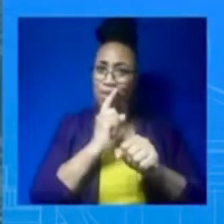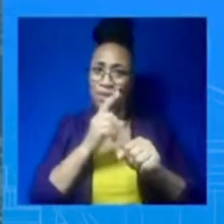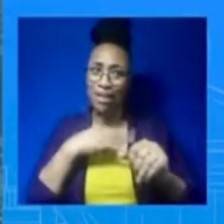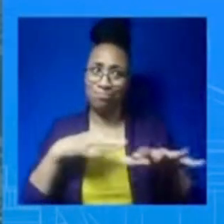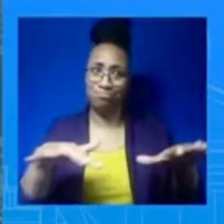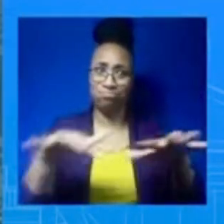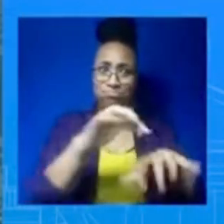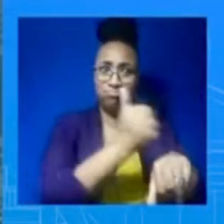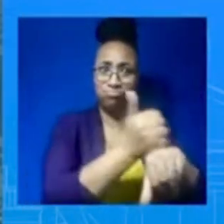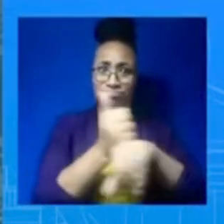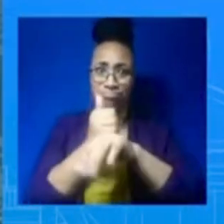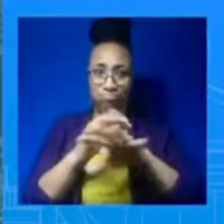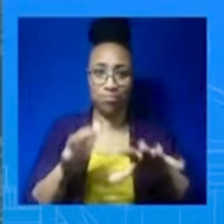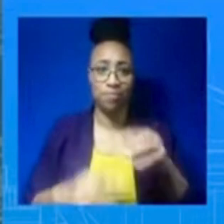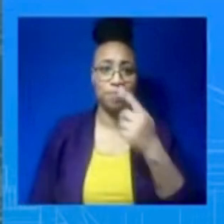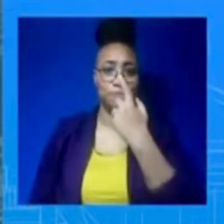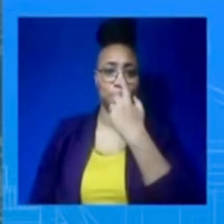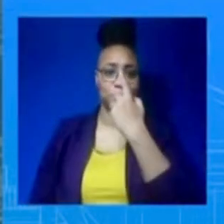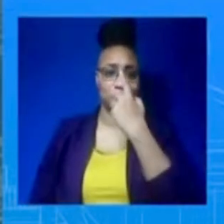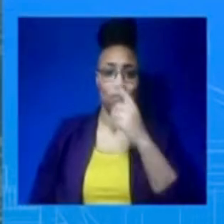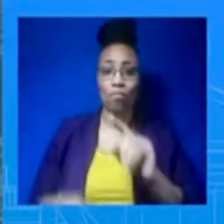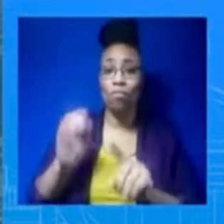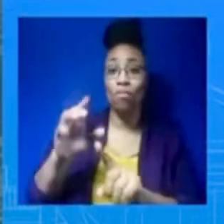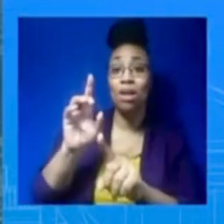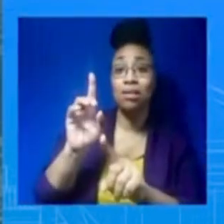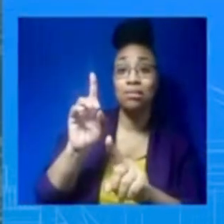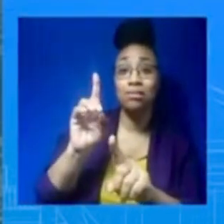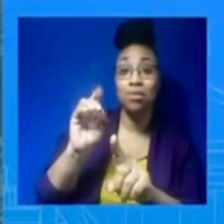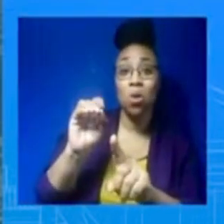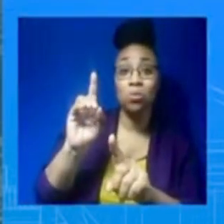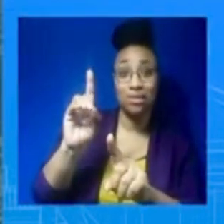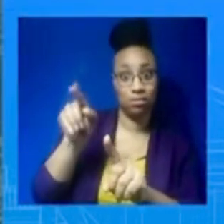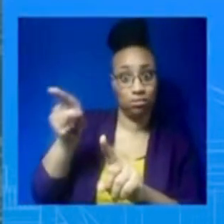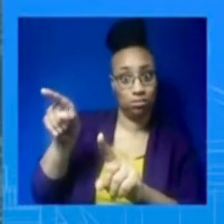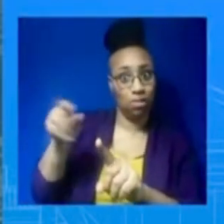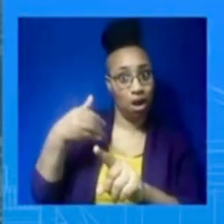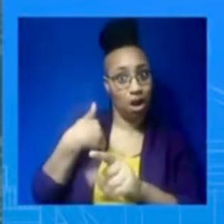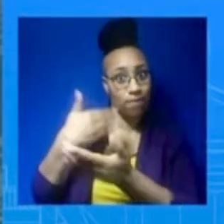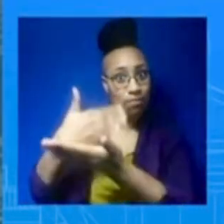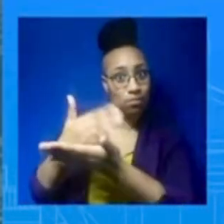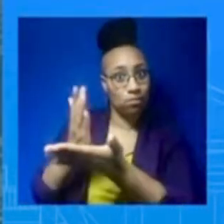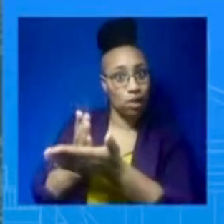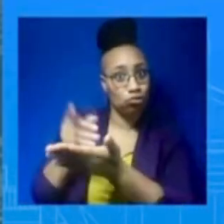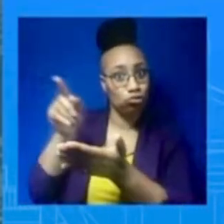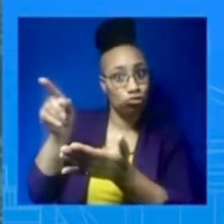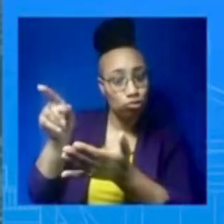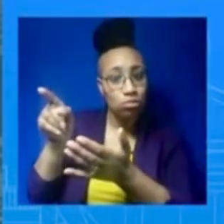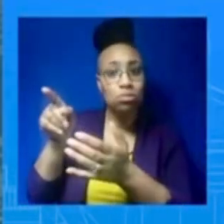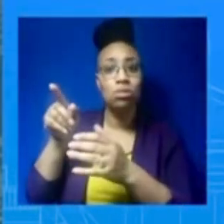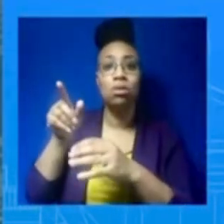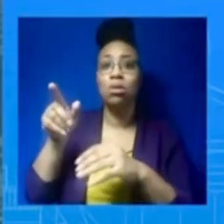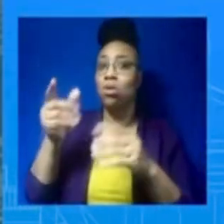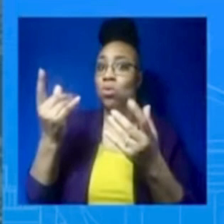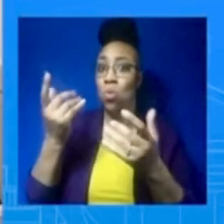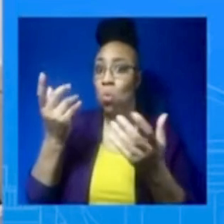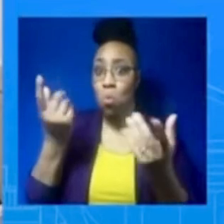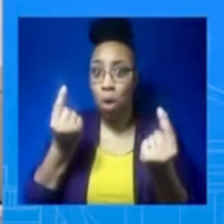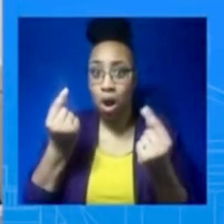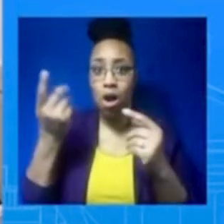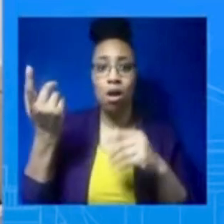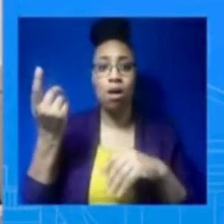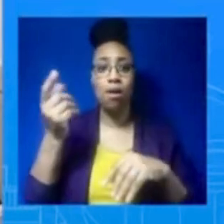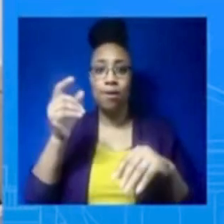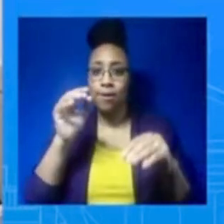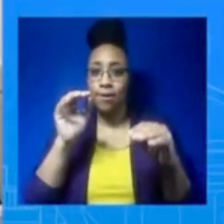be more resources applied to this particular challenge, then that's certainly a conversation worth having. And lastly, about the trip,